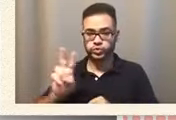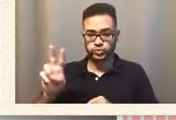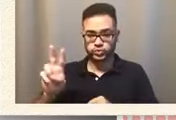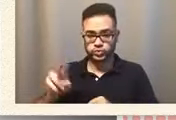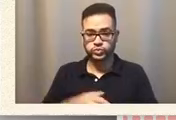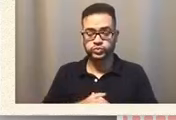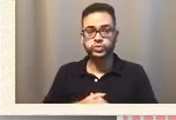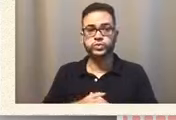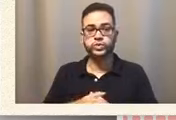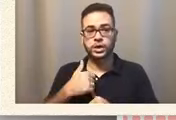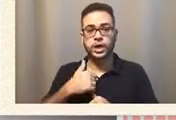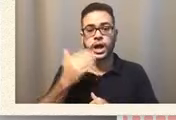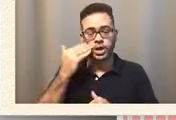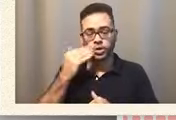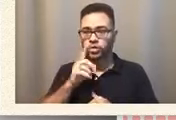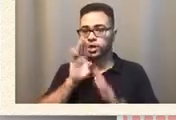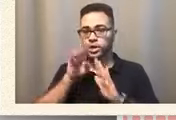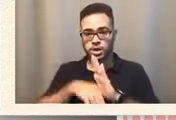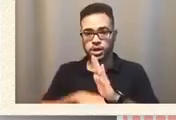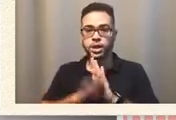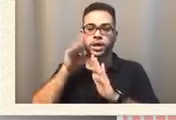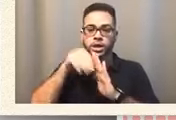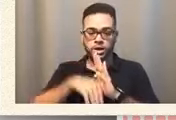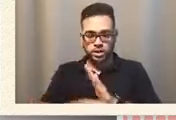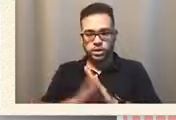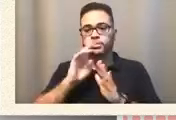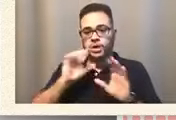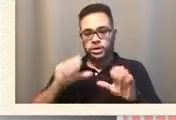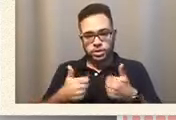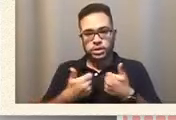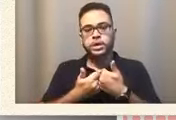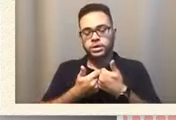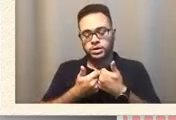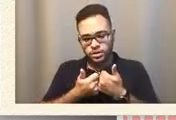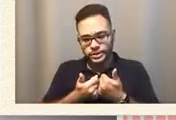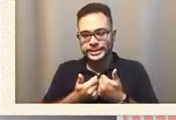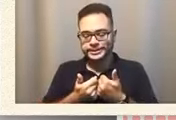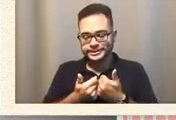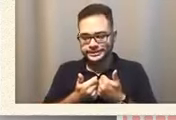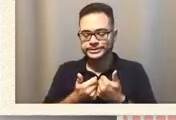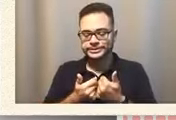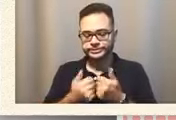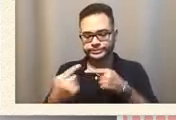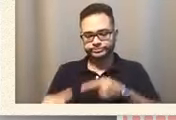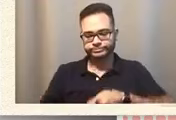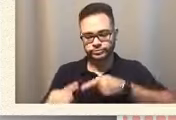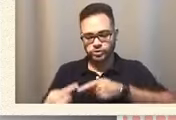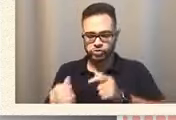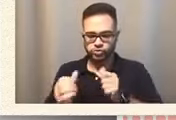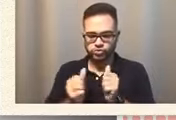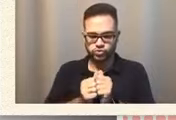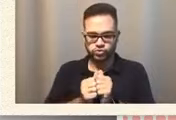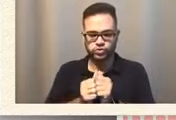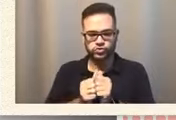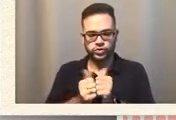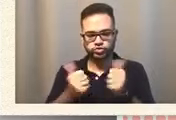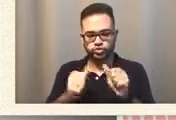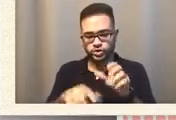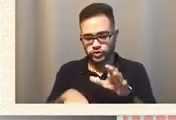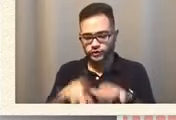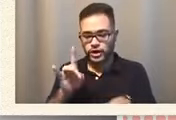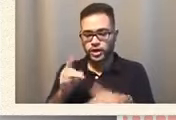know it's a roller coaster. It's been a battle with, you know, with, um, basically with finding stuff that he needs.